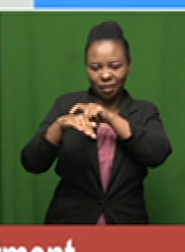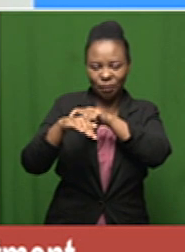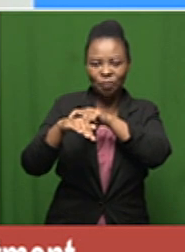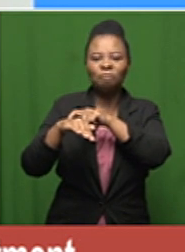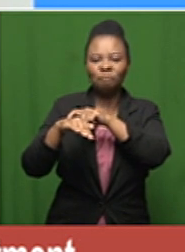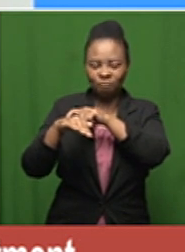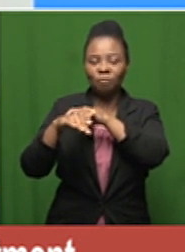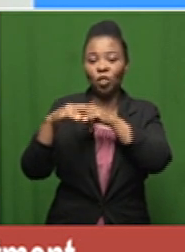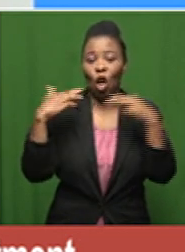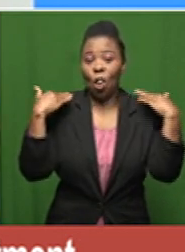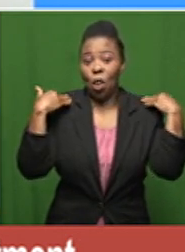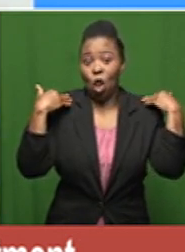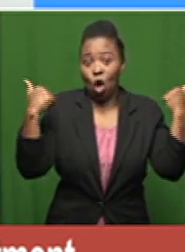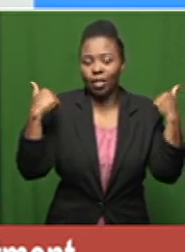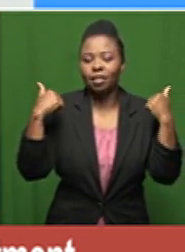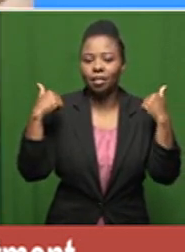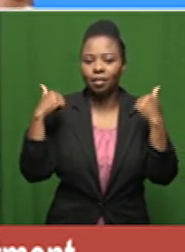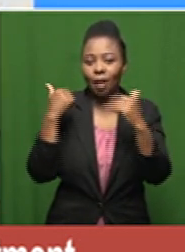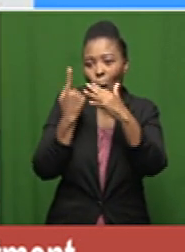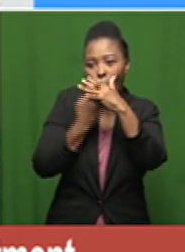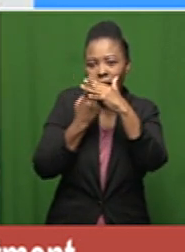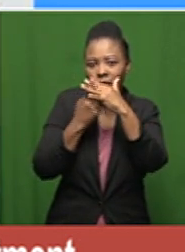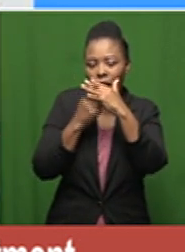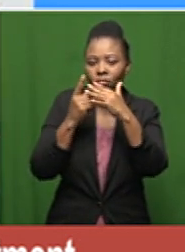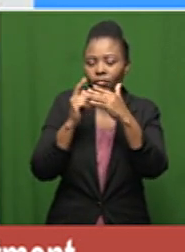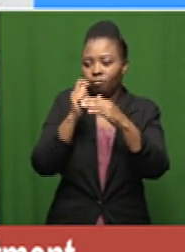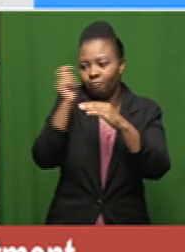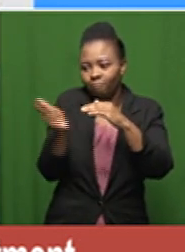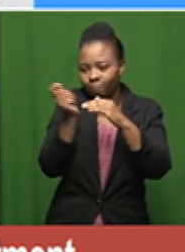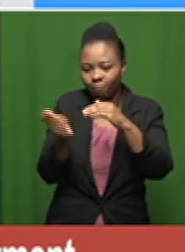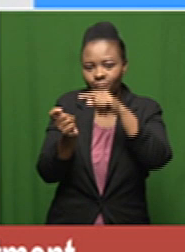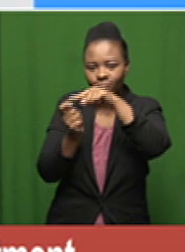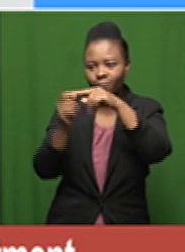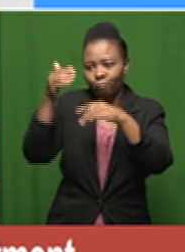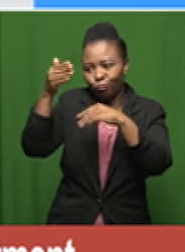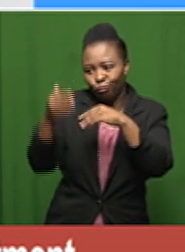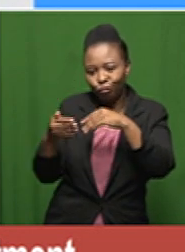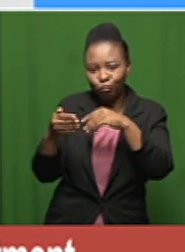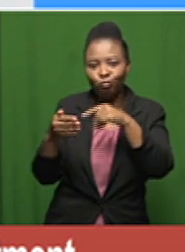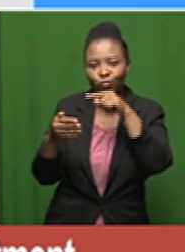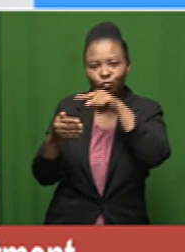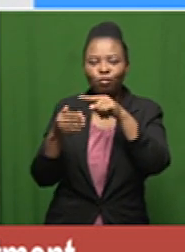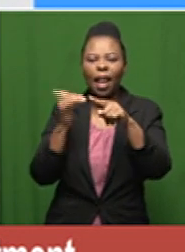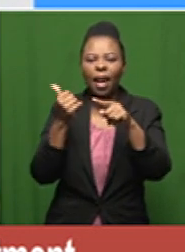the nurse comes to your window and this is really long earbud kind of um